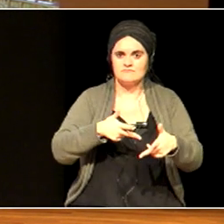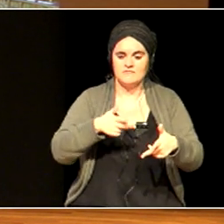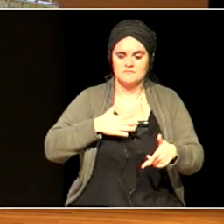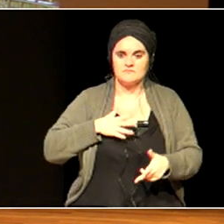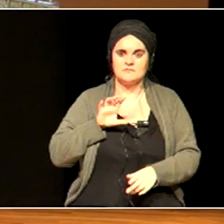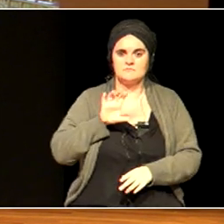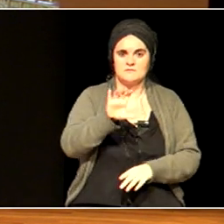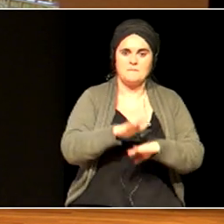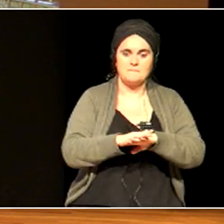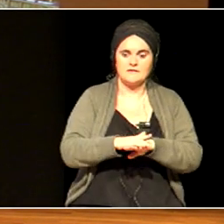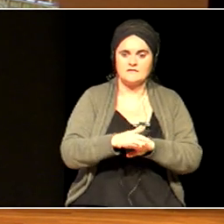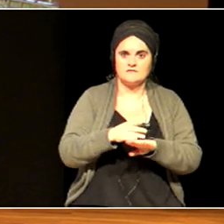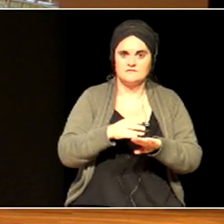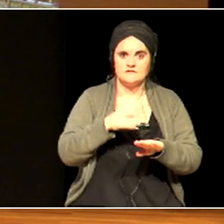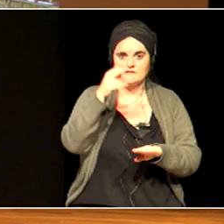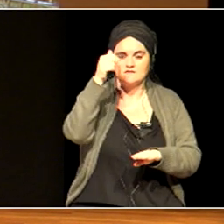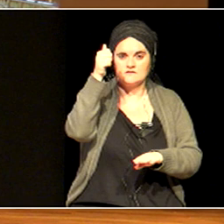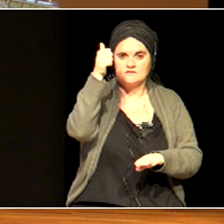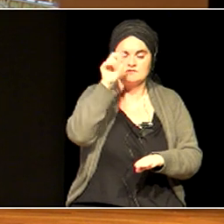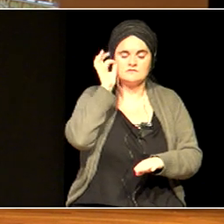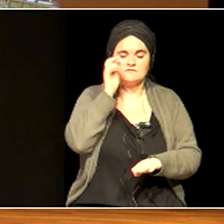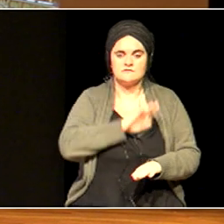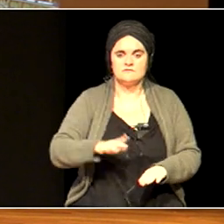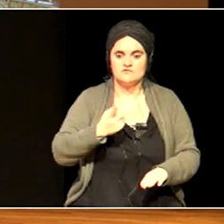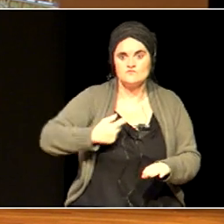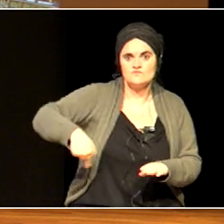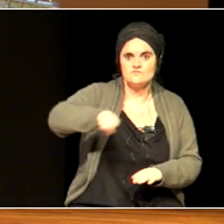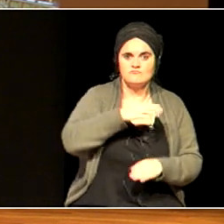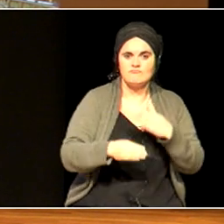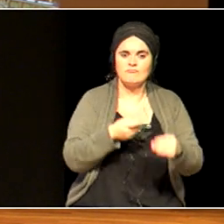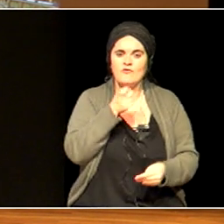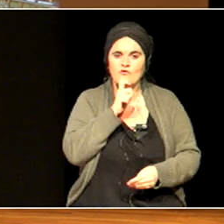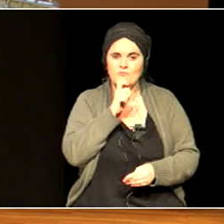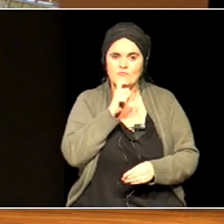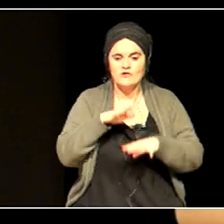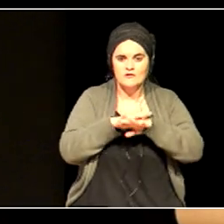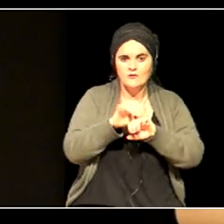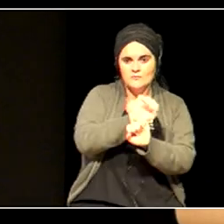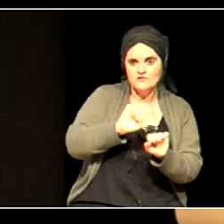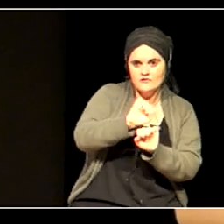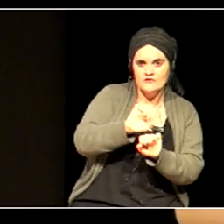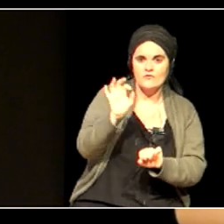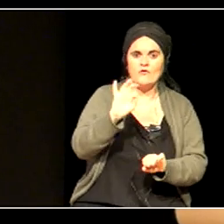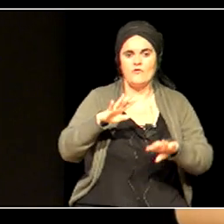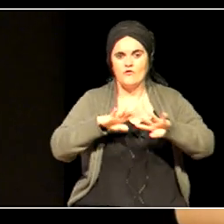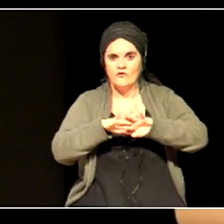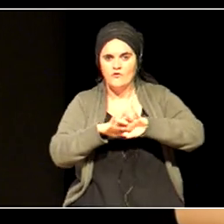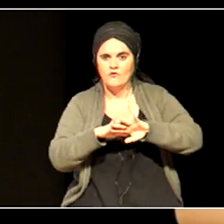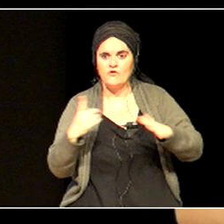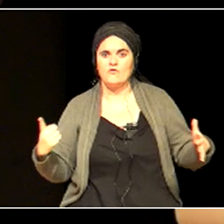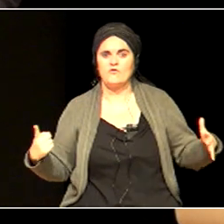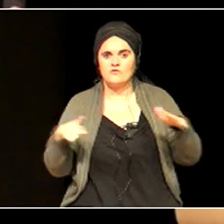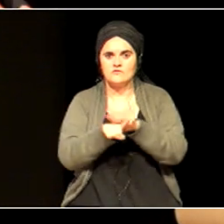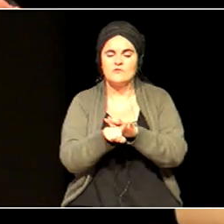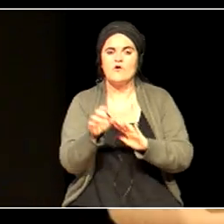web of protection? Will it be a web of inclusion? Will it be a web of